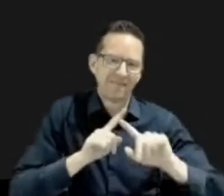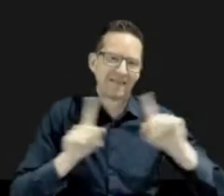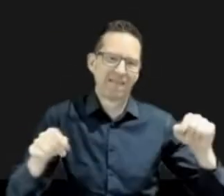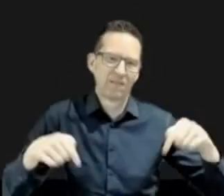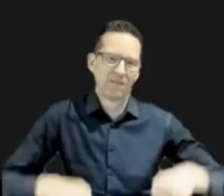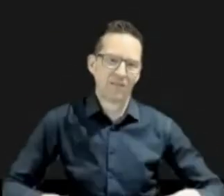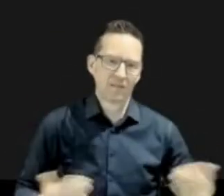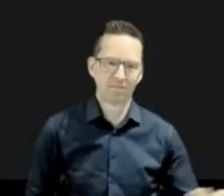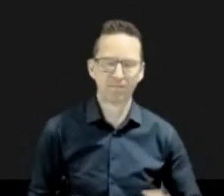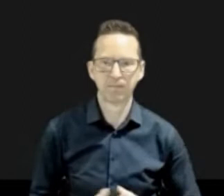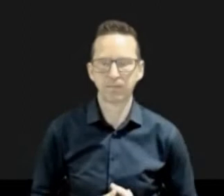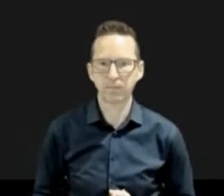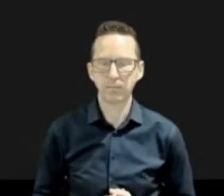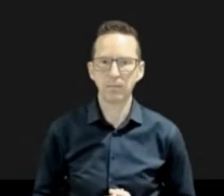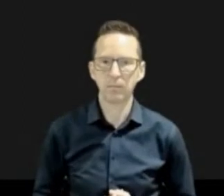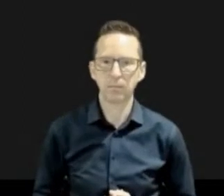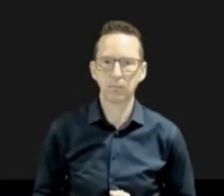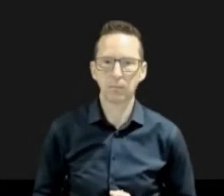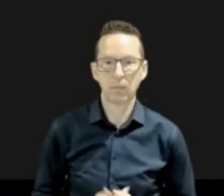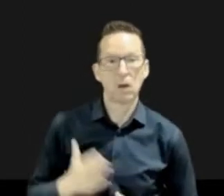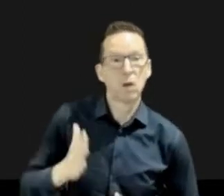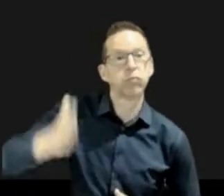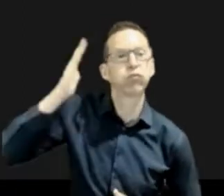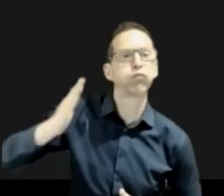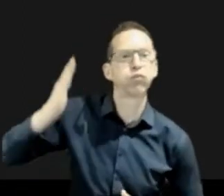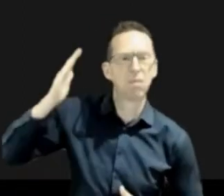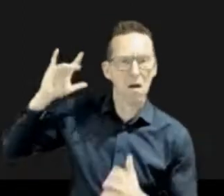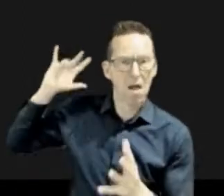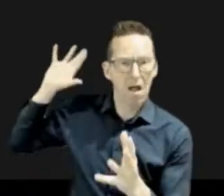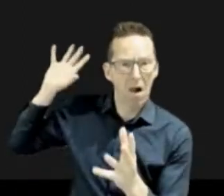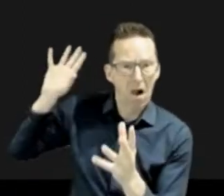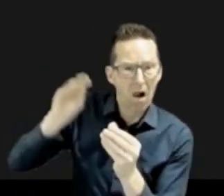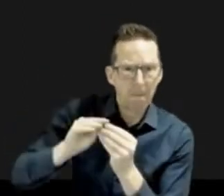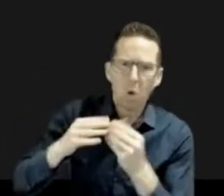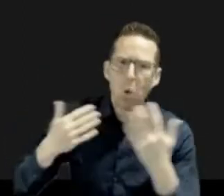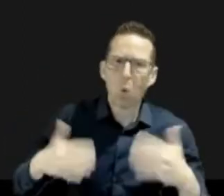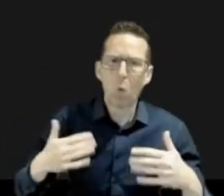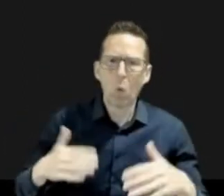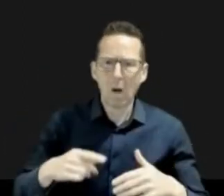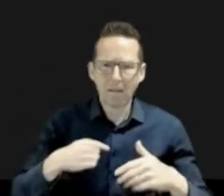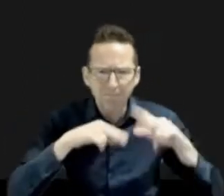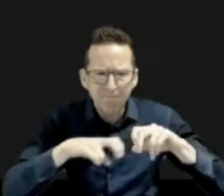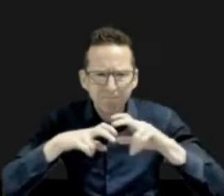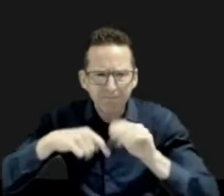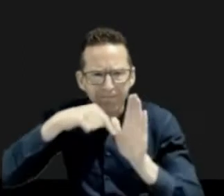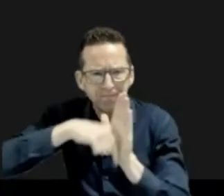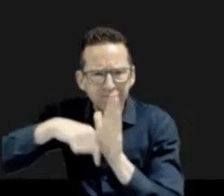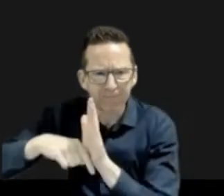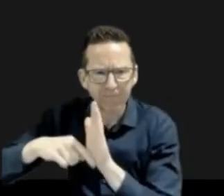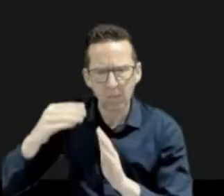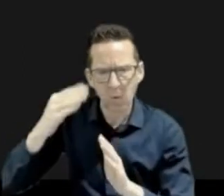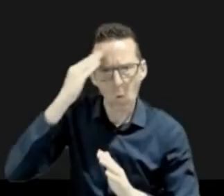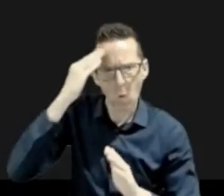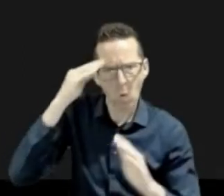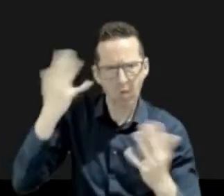of history, though. And leading up to today, there's a ton of legislation within the United